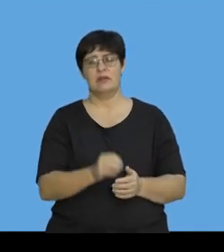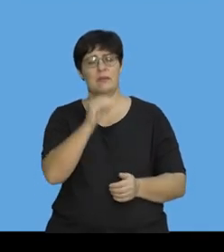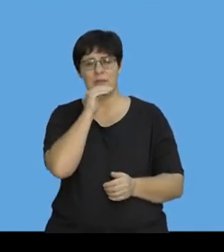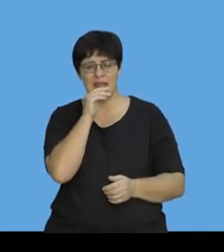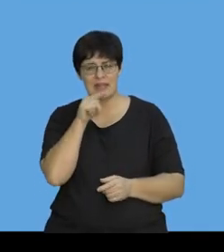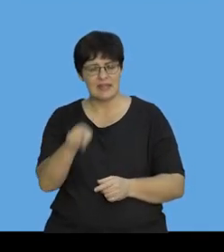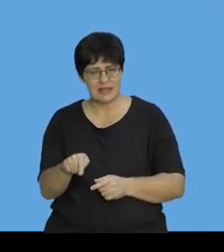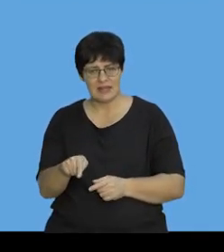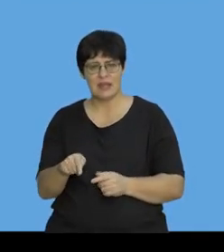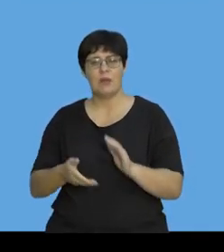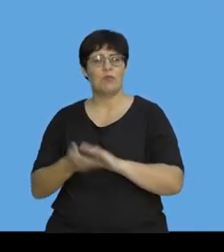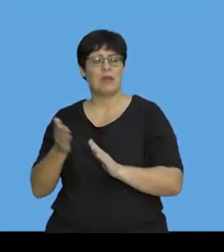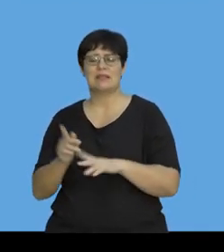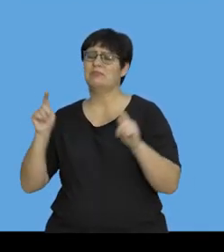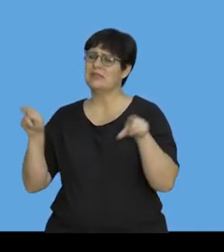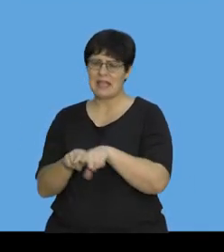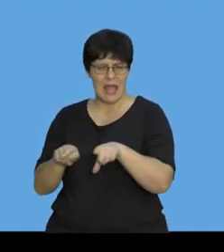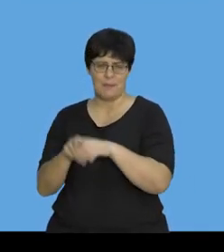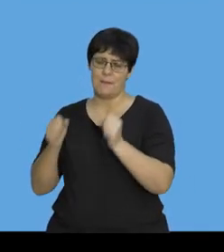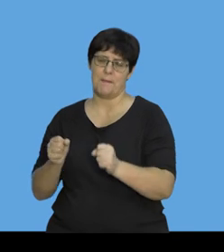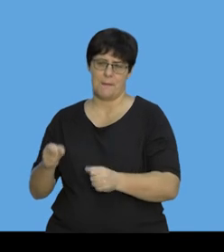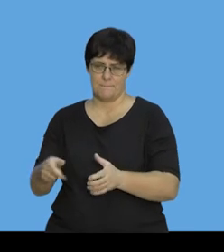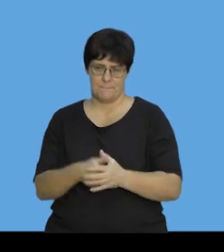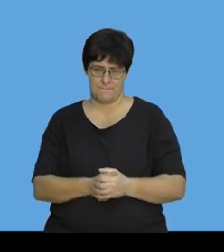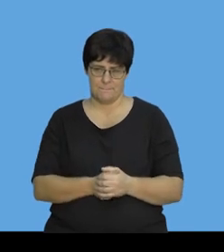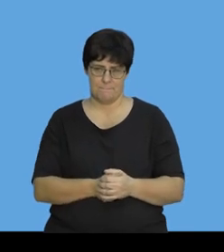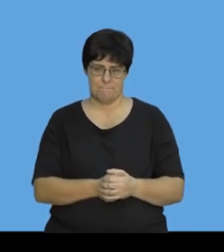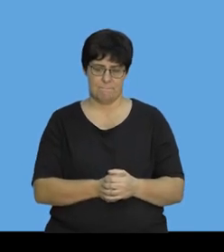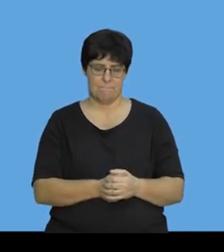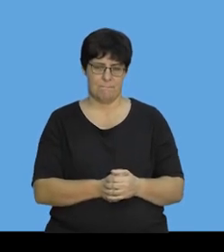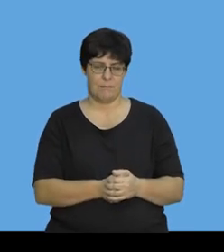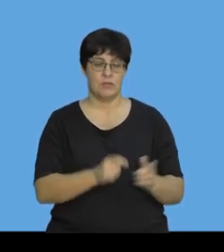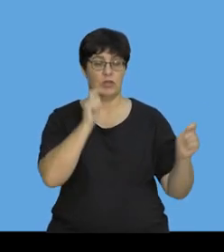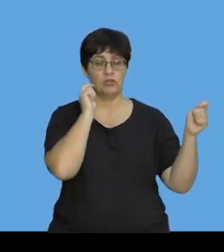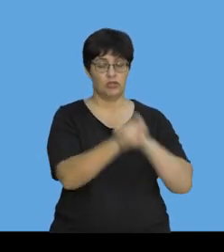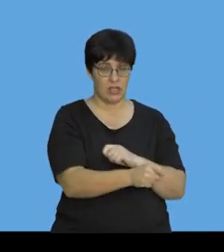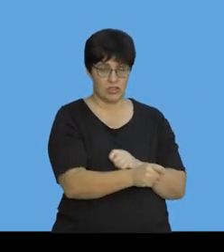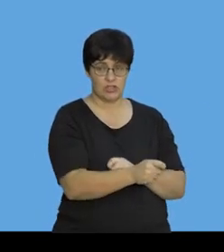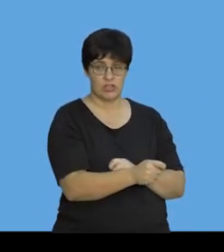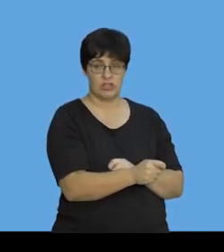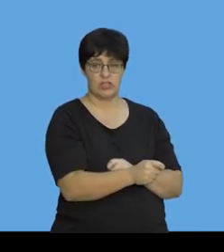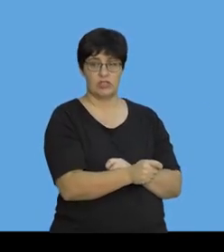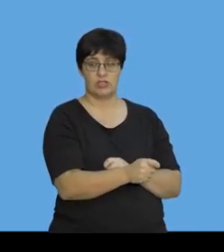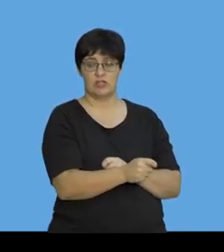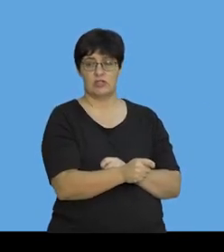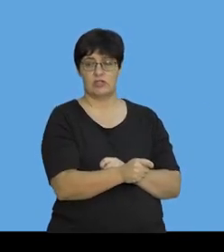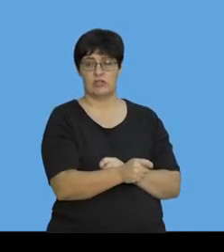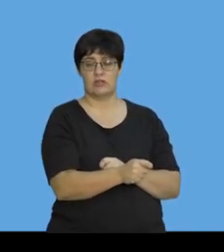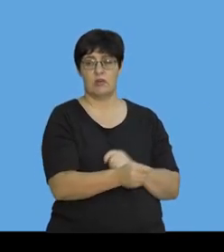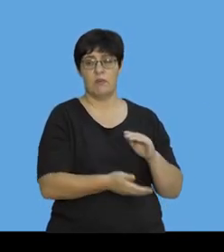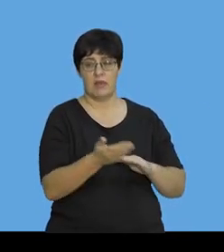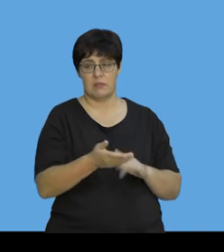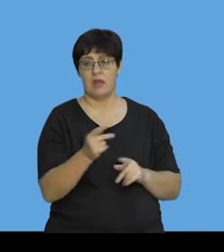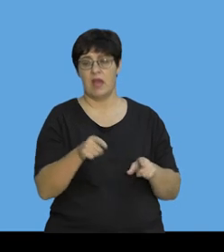which means delta P is the same. So change in momentum is equal,